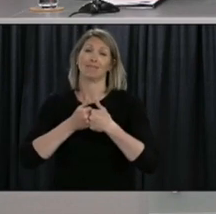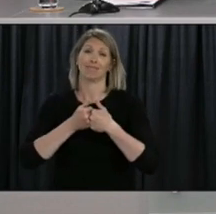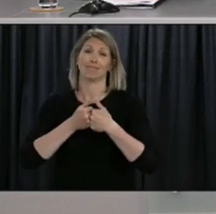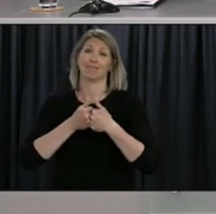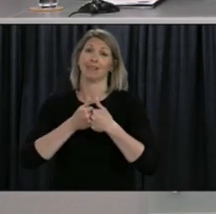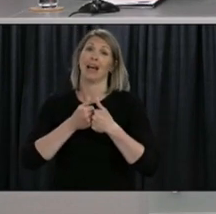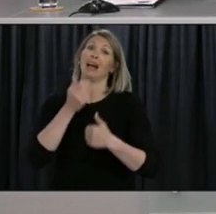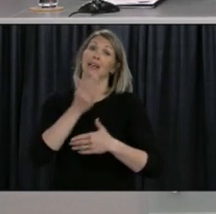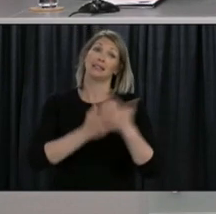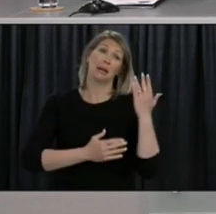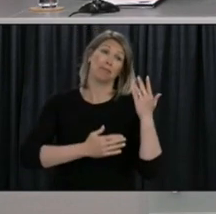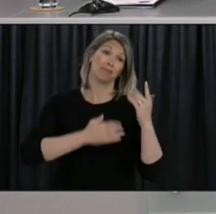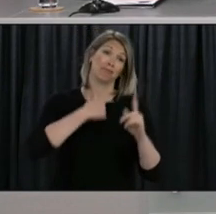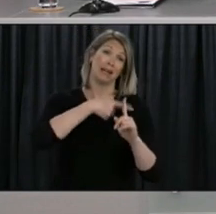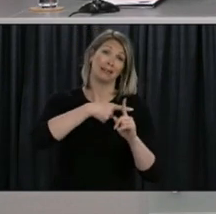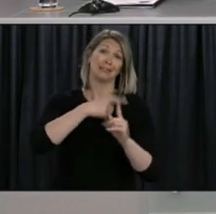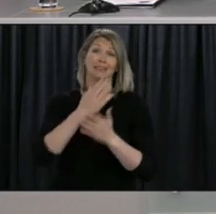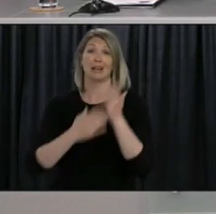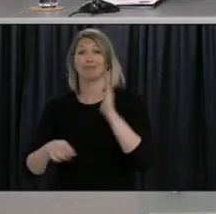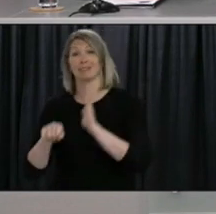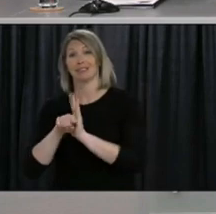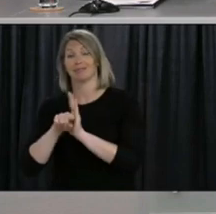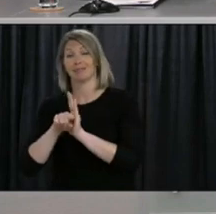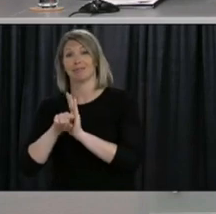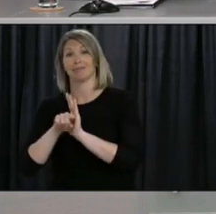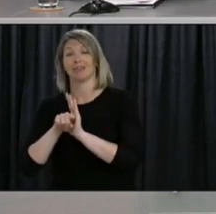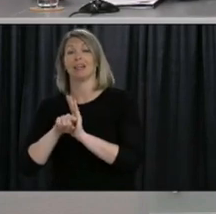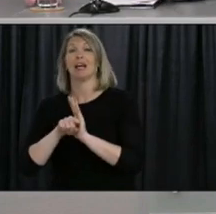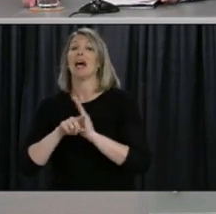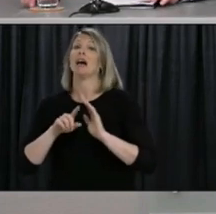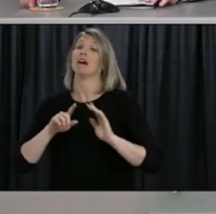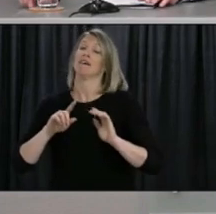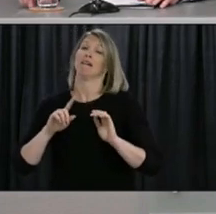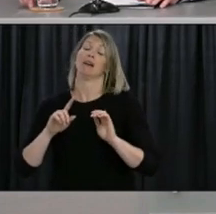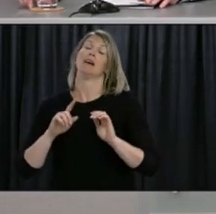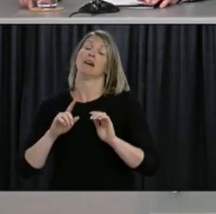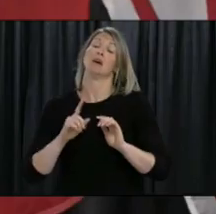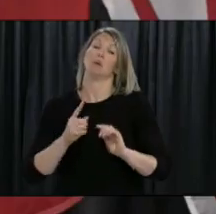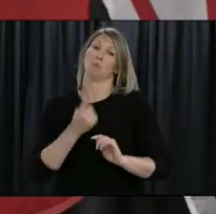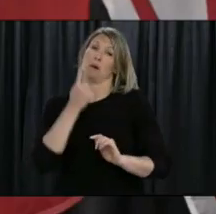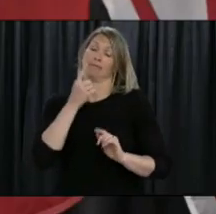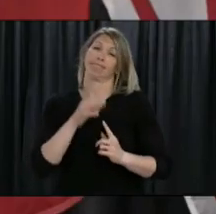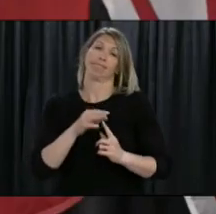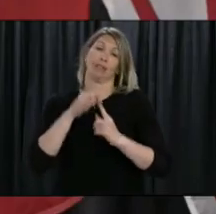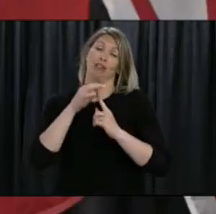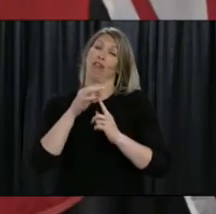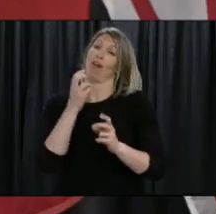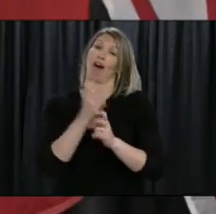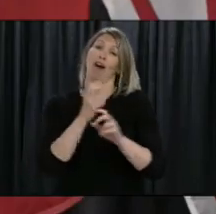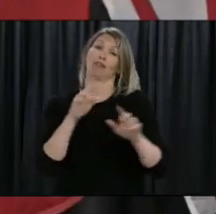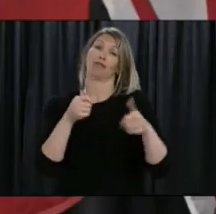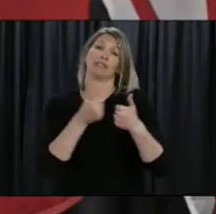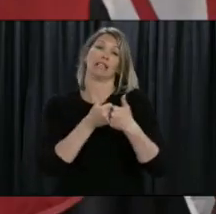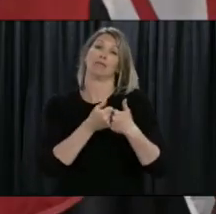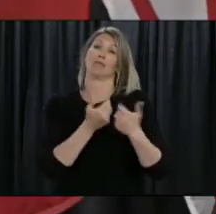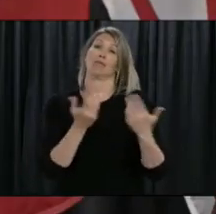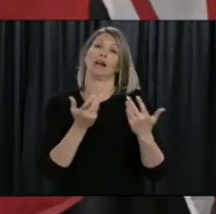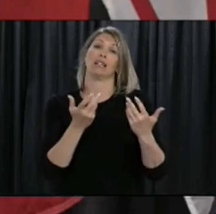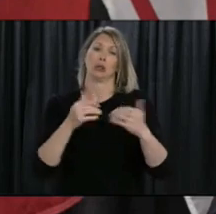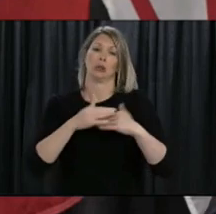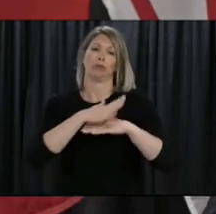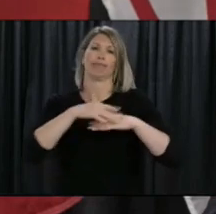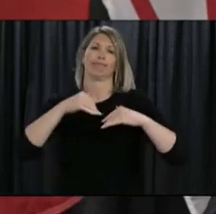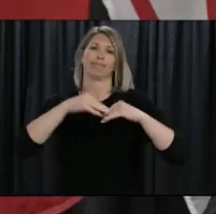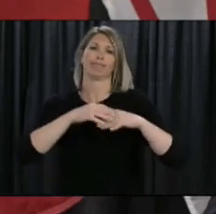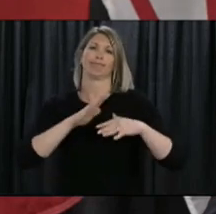unique challenges on communities, which includes the indigenous communities throughout Newfoundland and Labrador. And since the beginning of